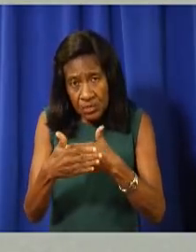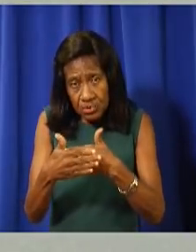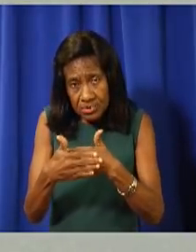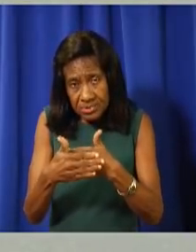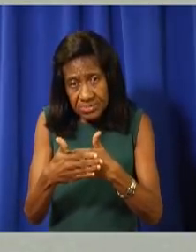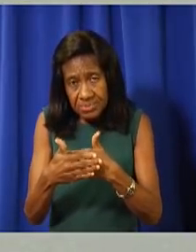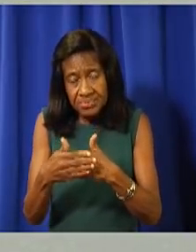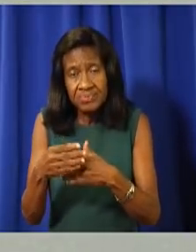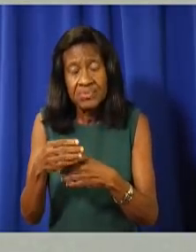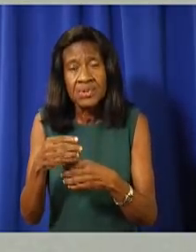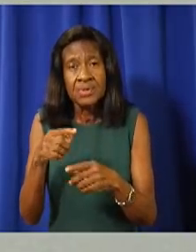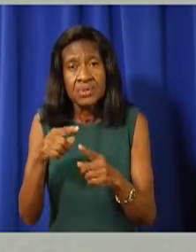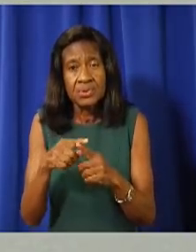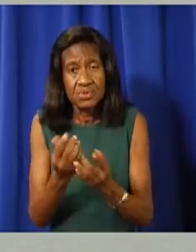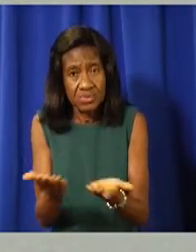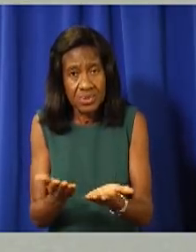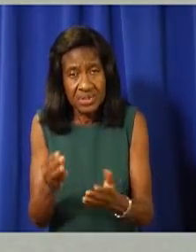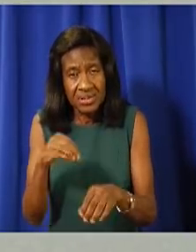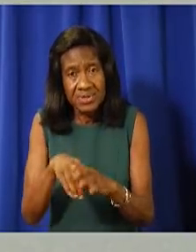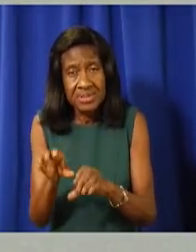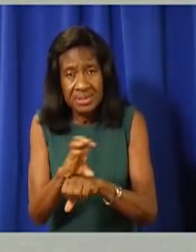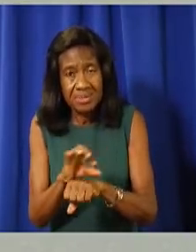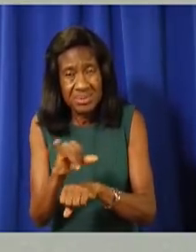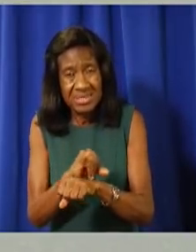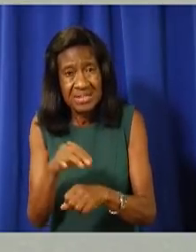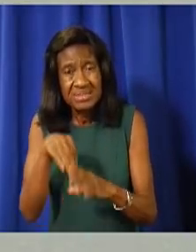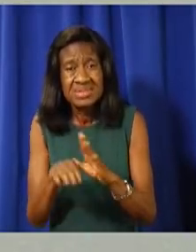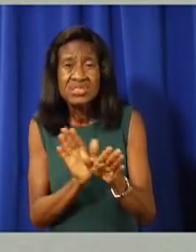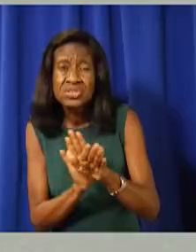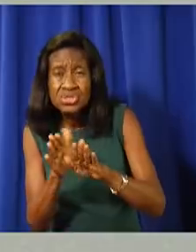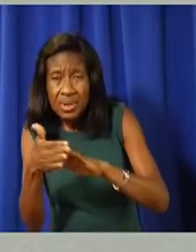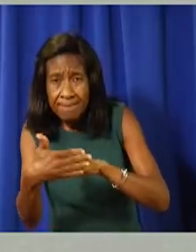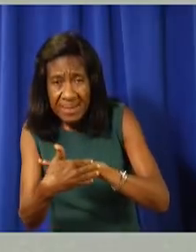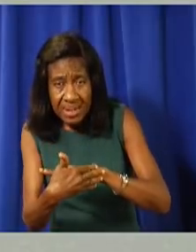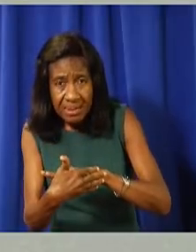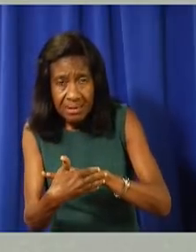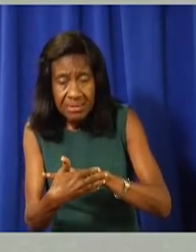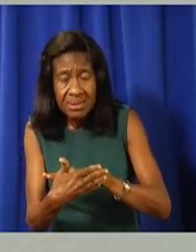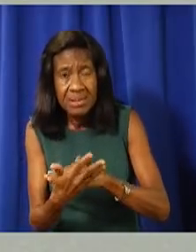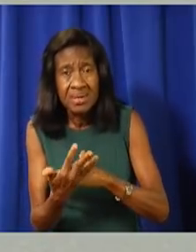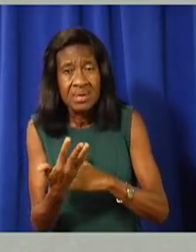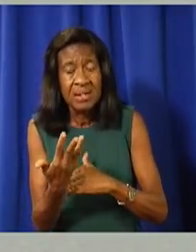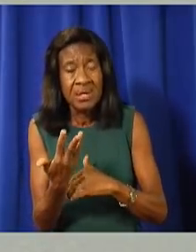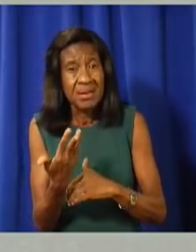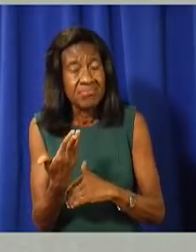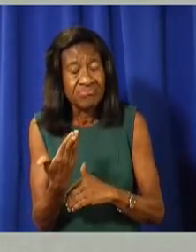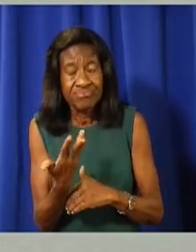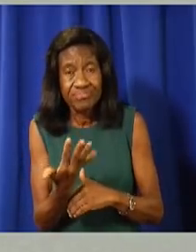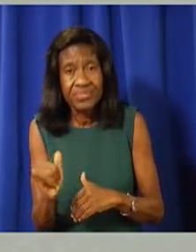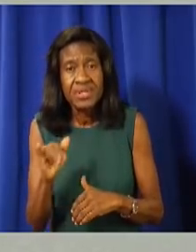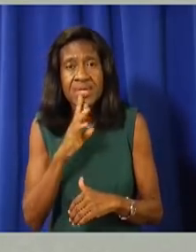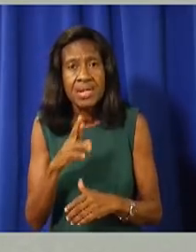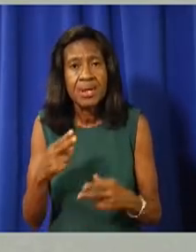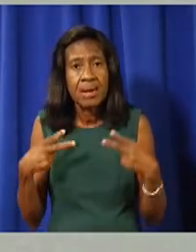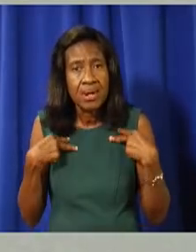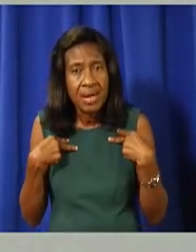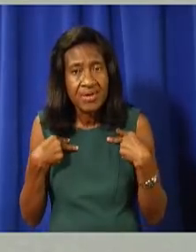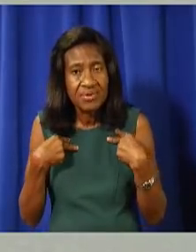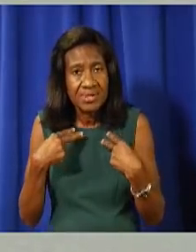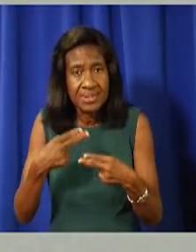worrying situation in Jamaica, where they struggle with a spiraling infection rate, which is severely impacting